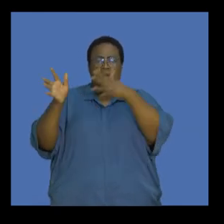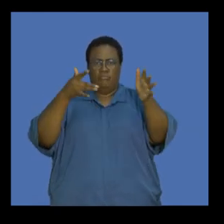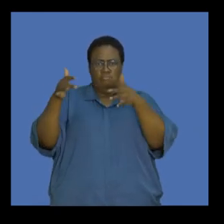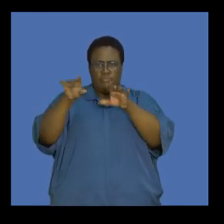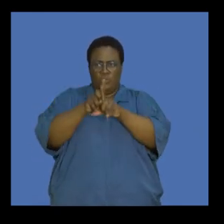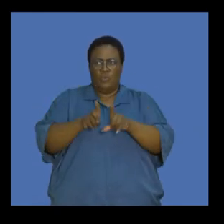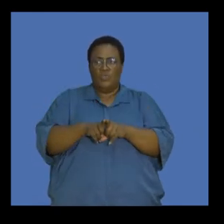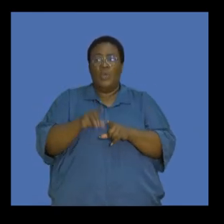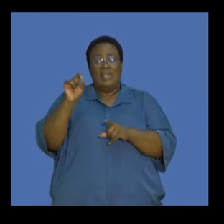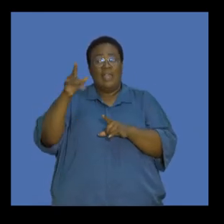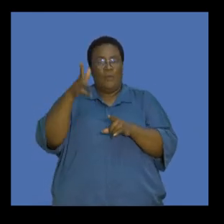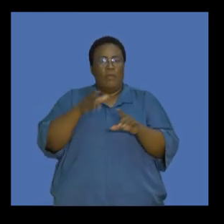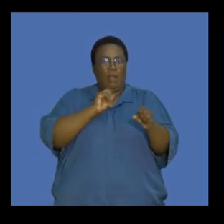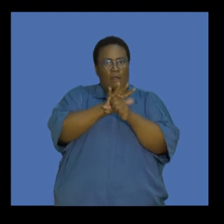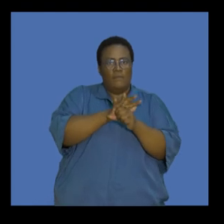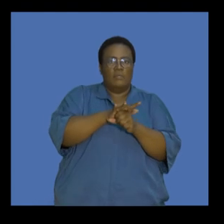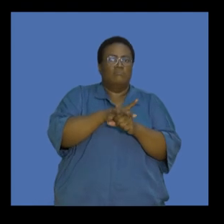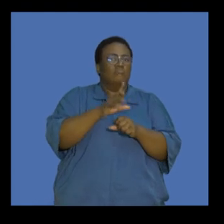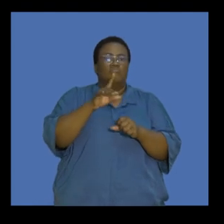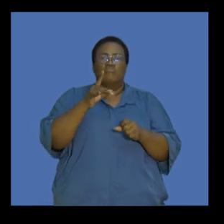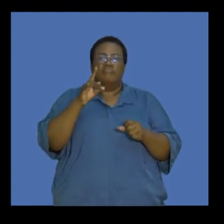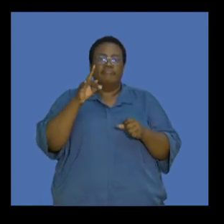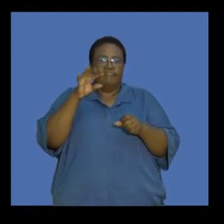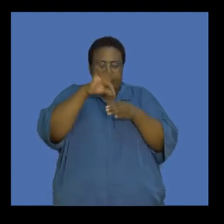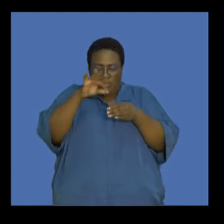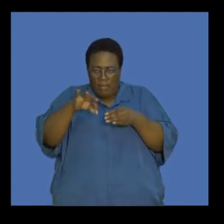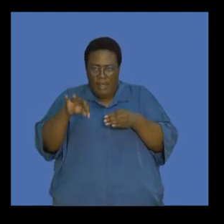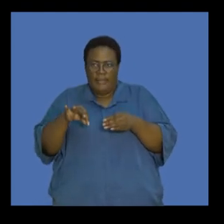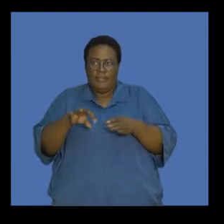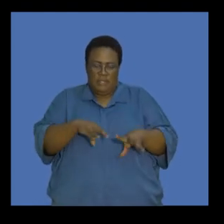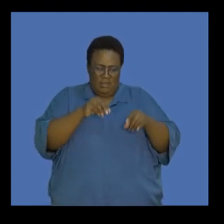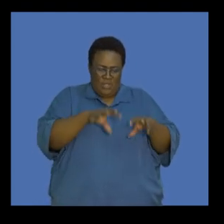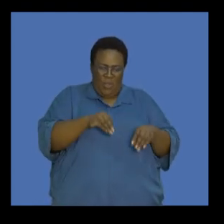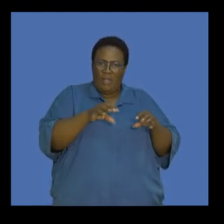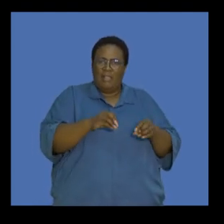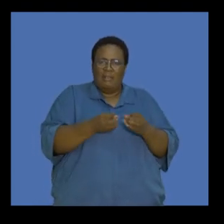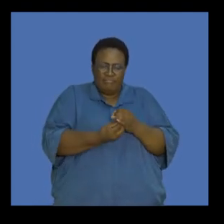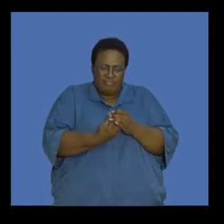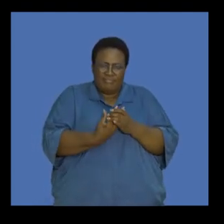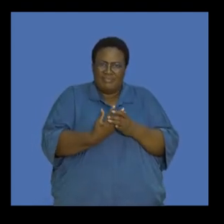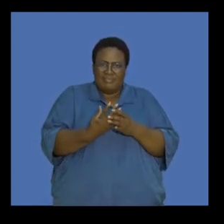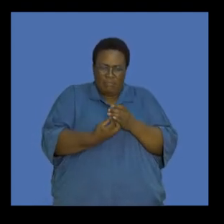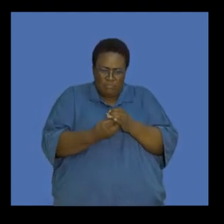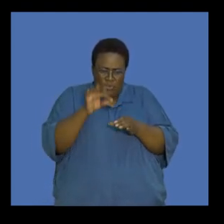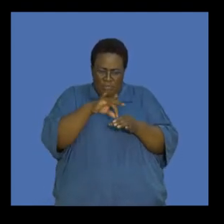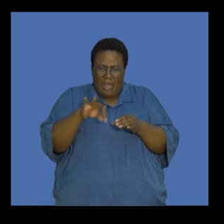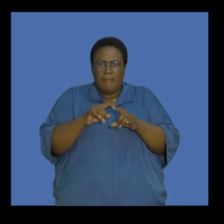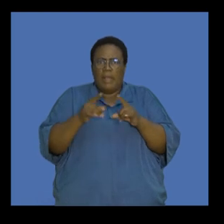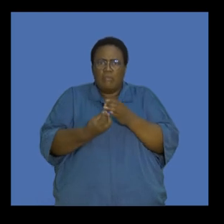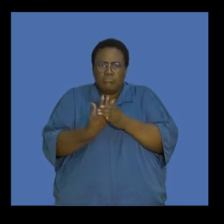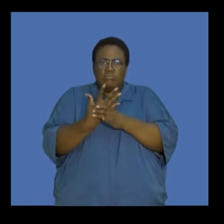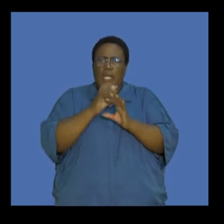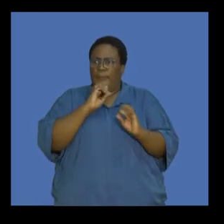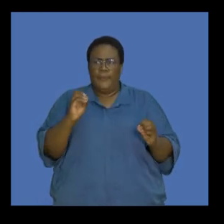These effects would have a significant effect on vegetation. Soil becomes more infertile. There's more